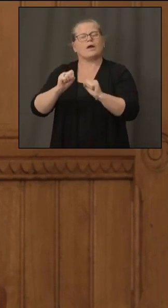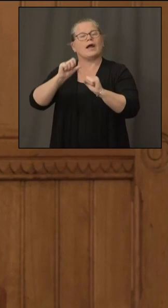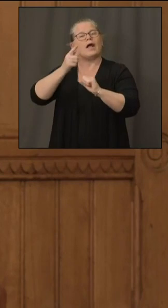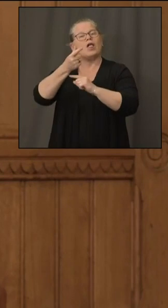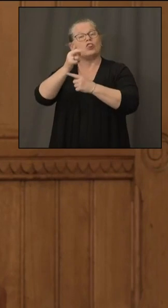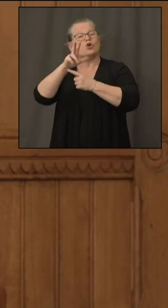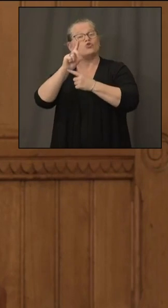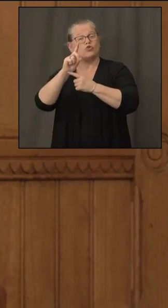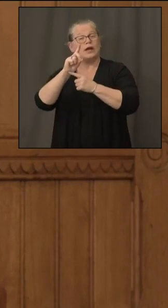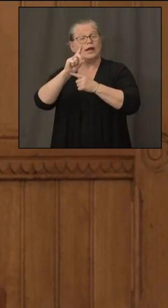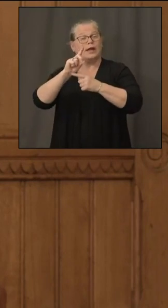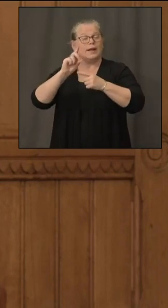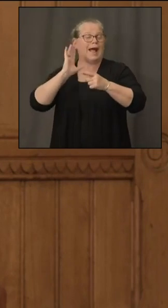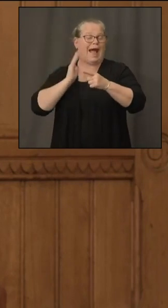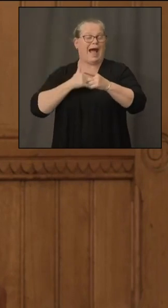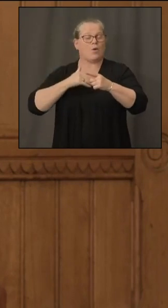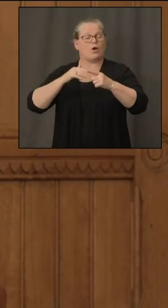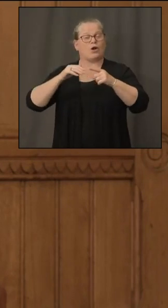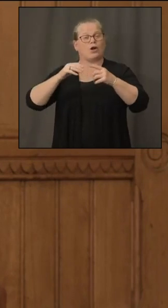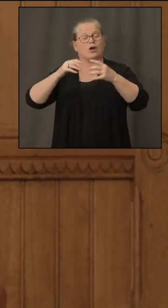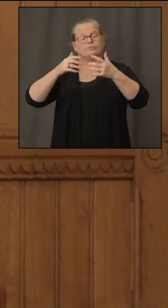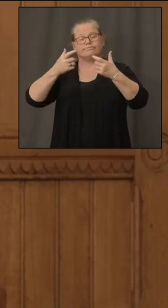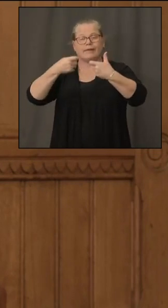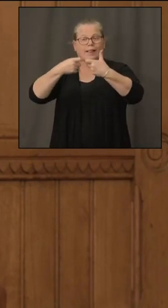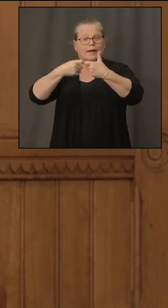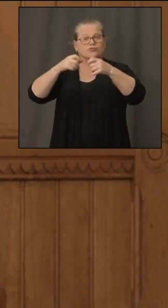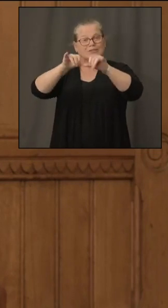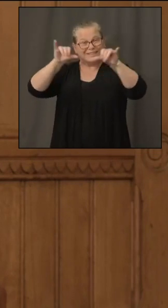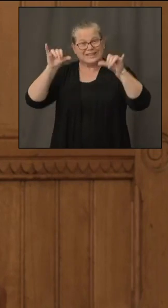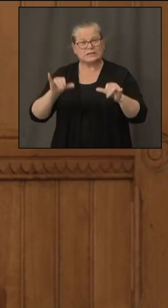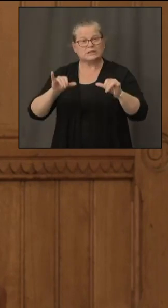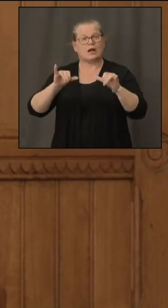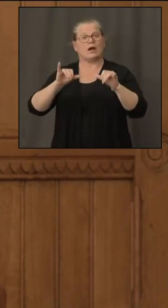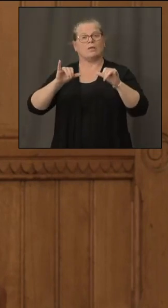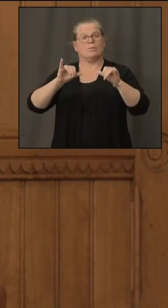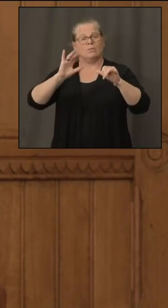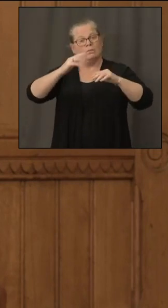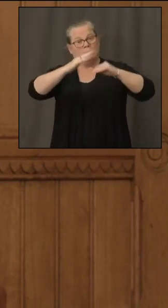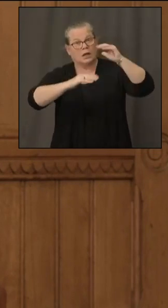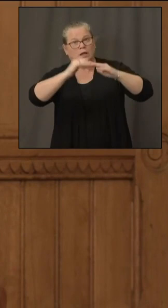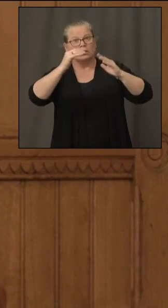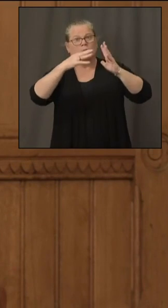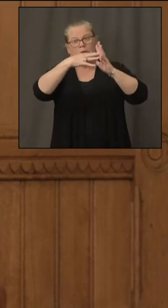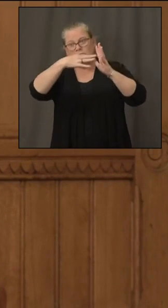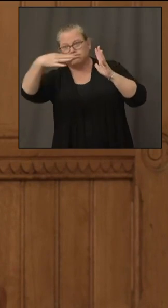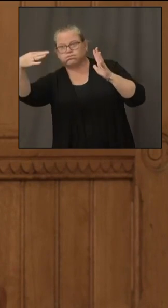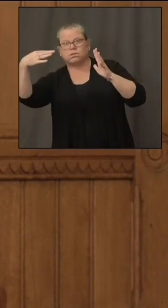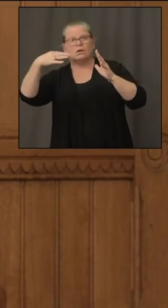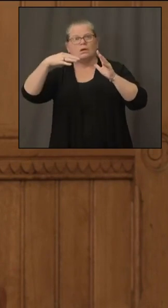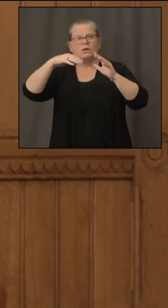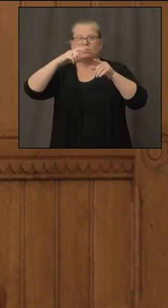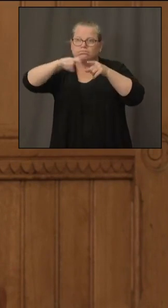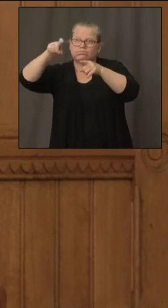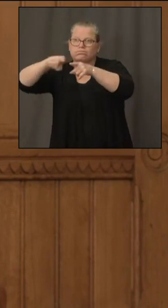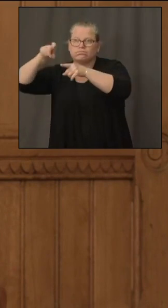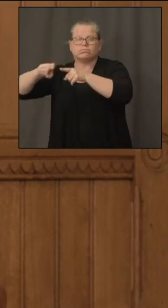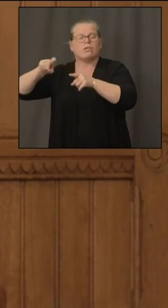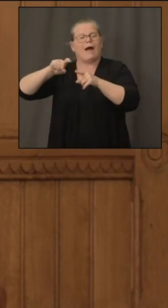families and businesses of this state don't have to suffer longer than necessary whenever we have this type of a storm event